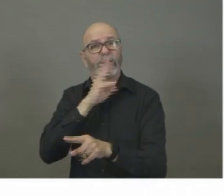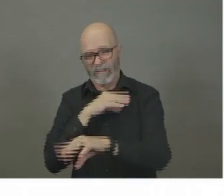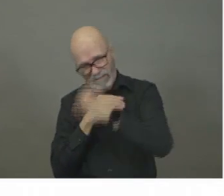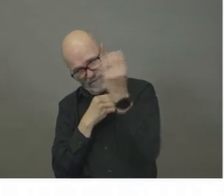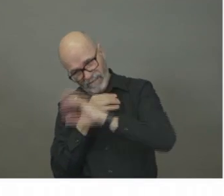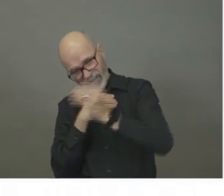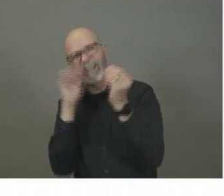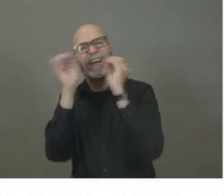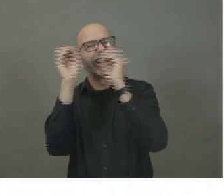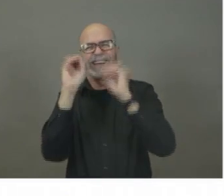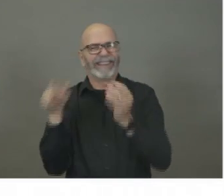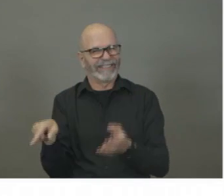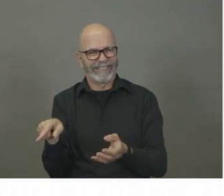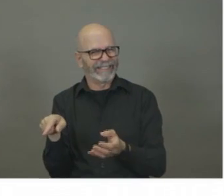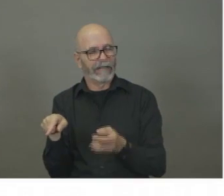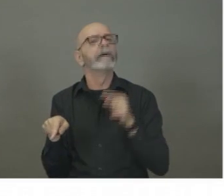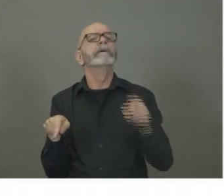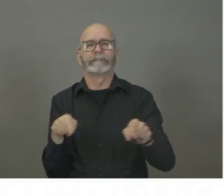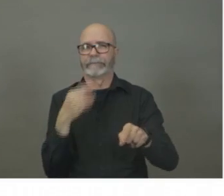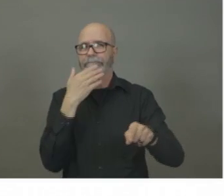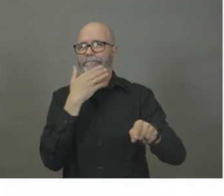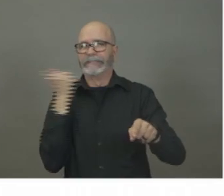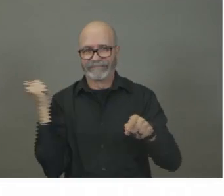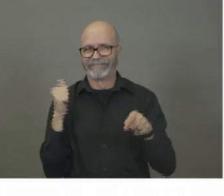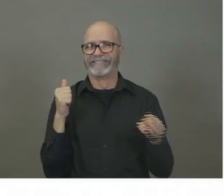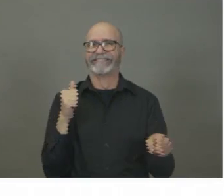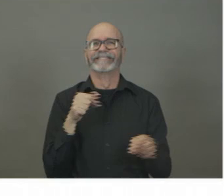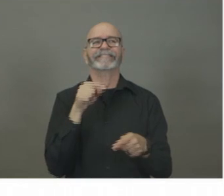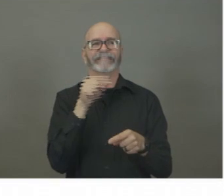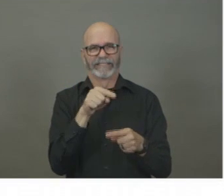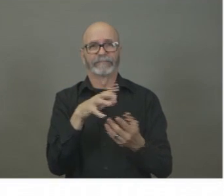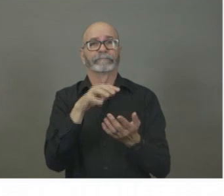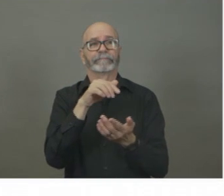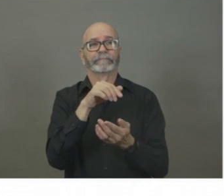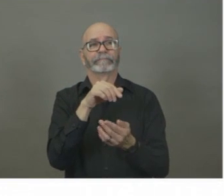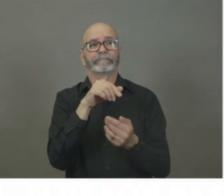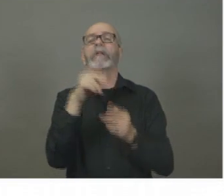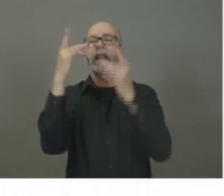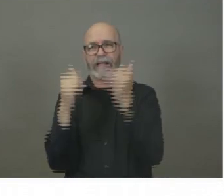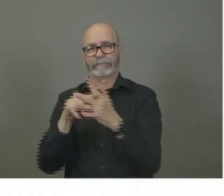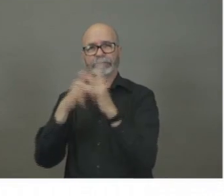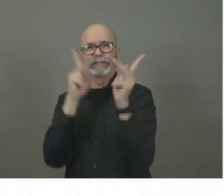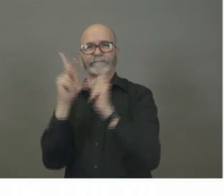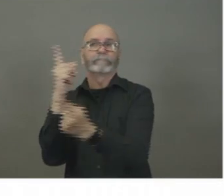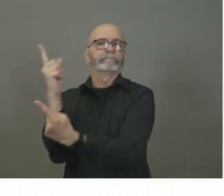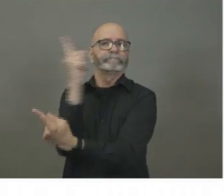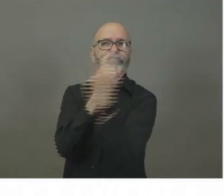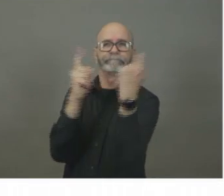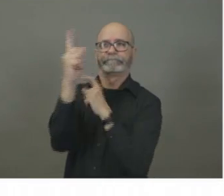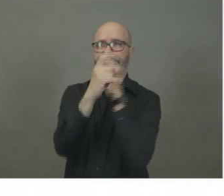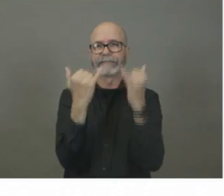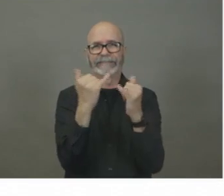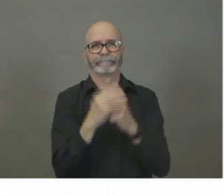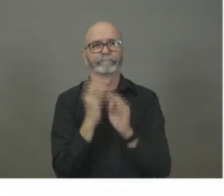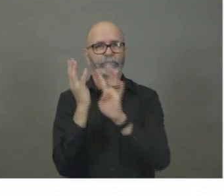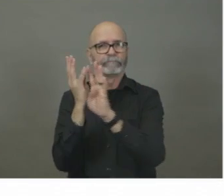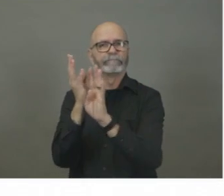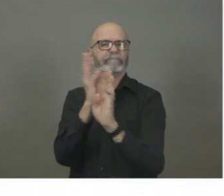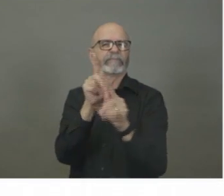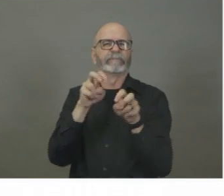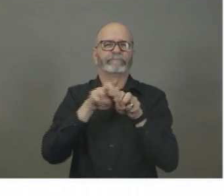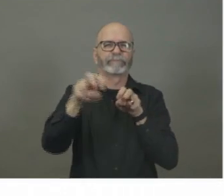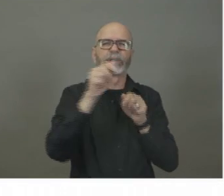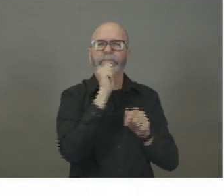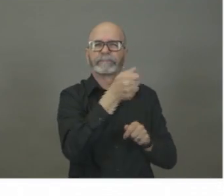the time we have for the phone lines. We'll come back to the room for two questions. ahead, Brett Ruskin. With the 150-person limit to gatherings, doesn't that effectively close the